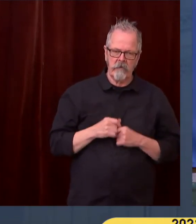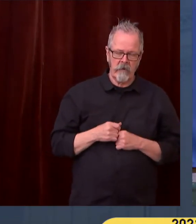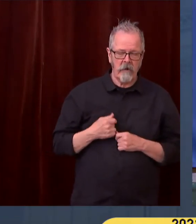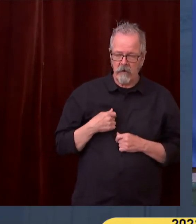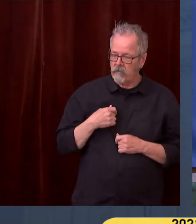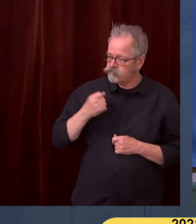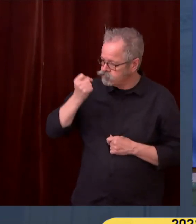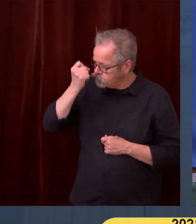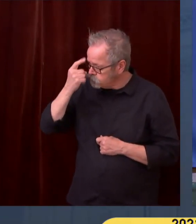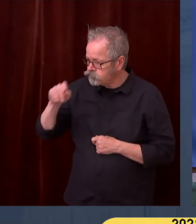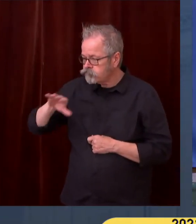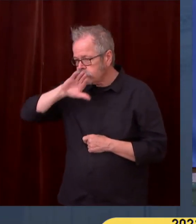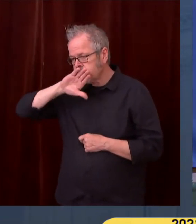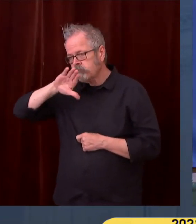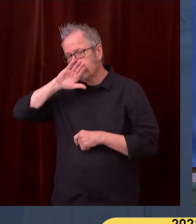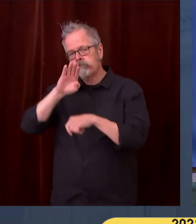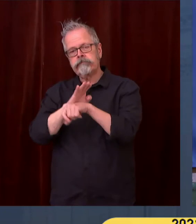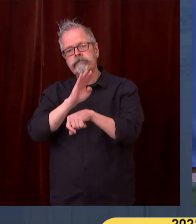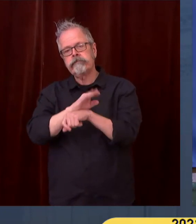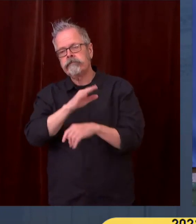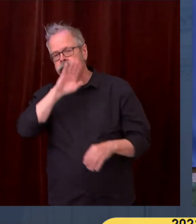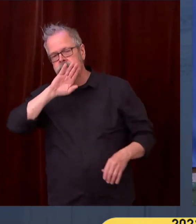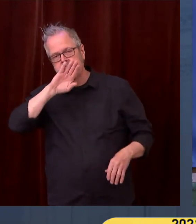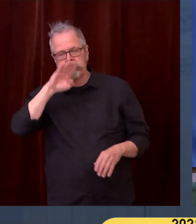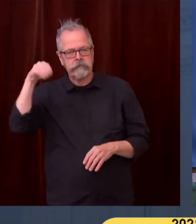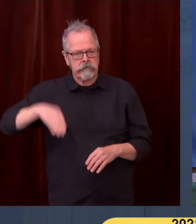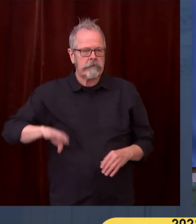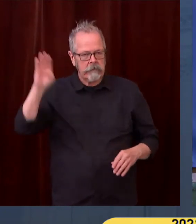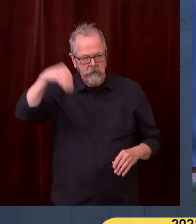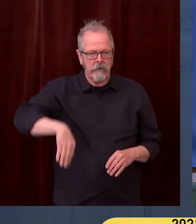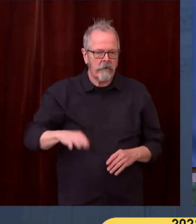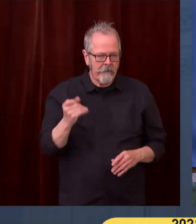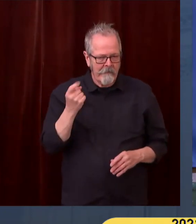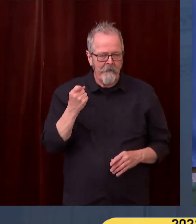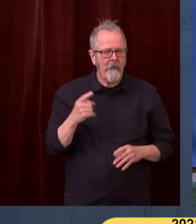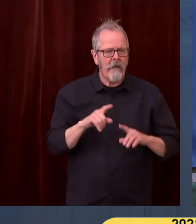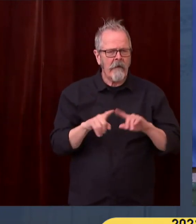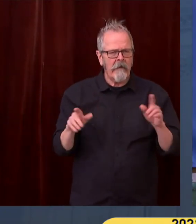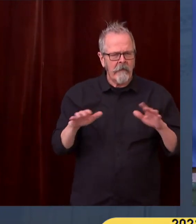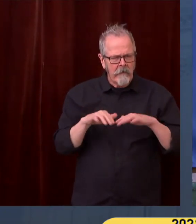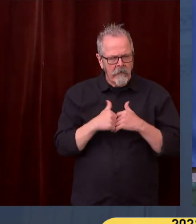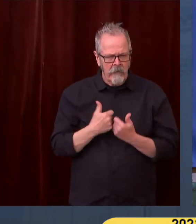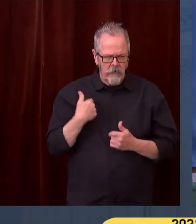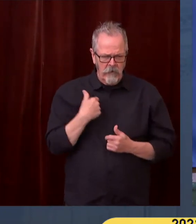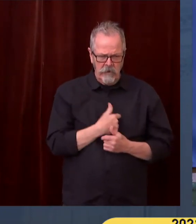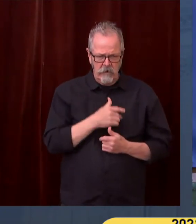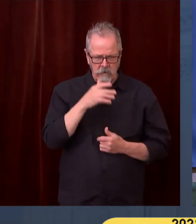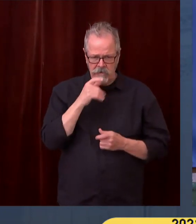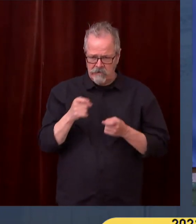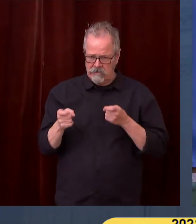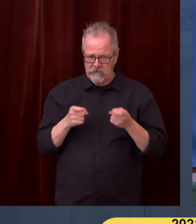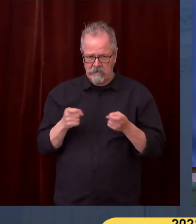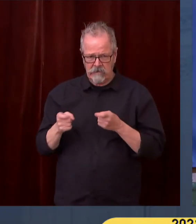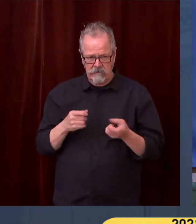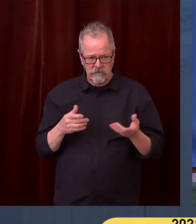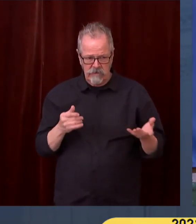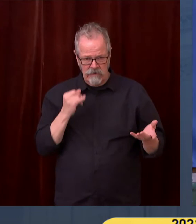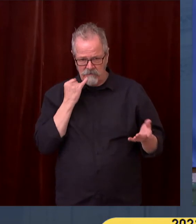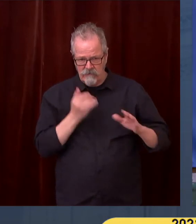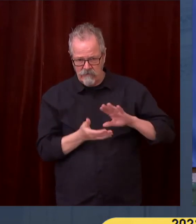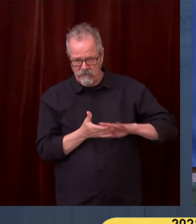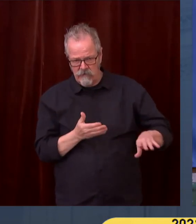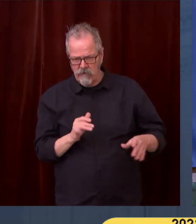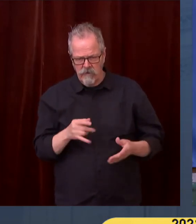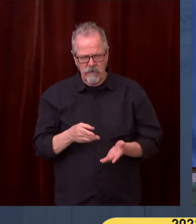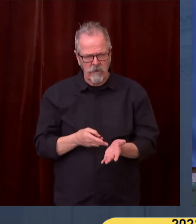So, you know, when you say how we will deal with it, we'll deal with it with the truth and the commitment to save people's lives.